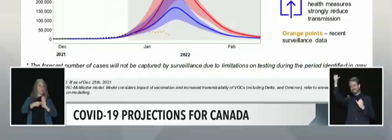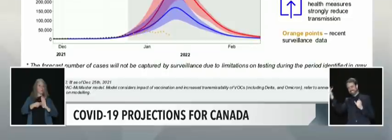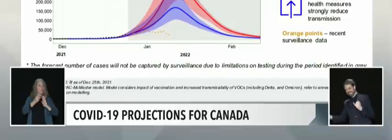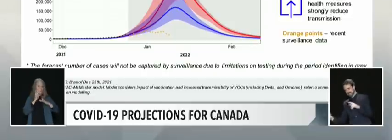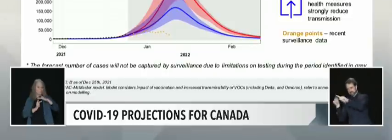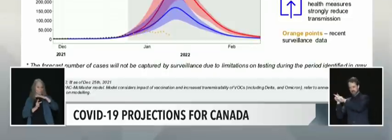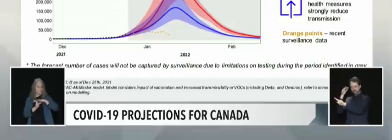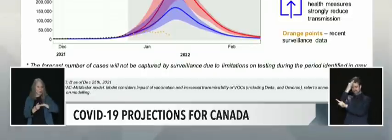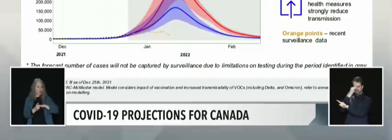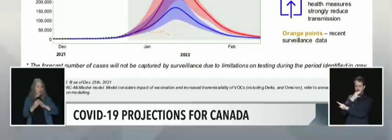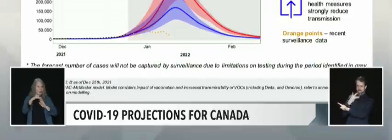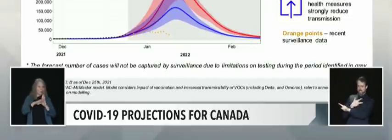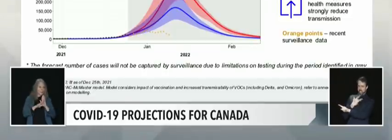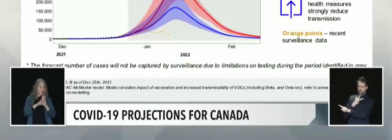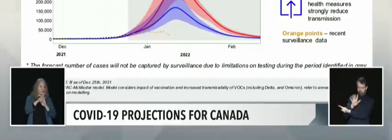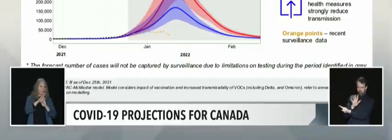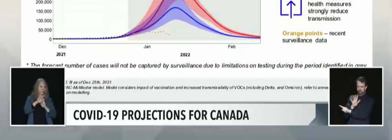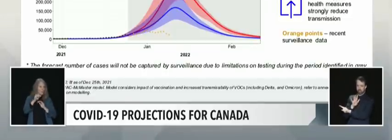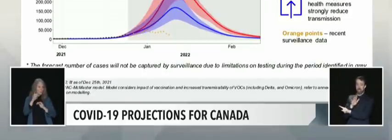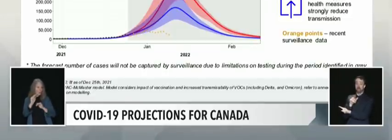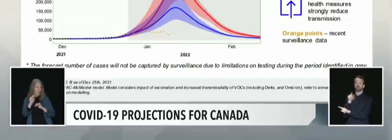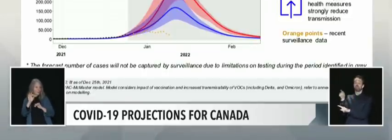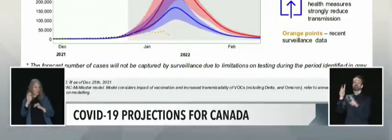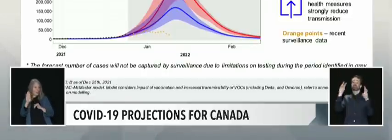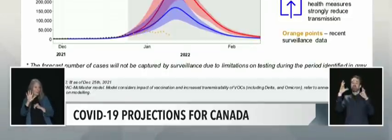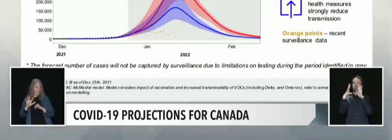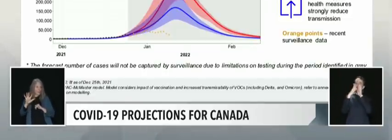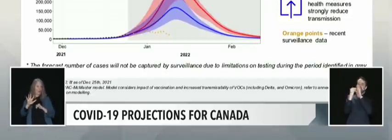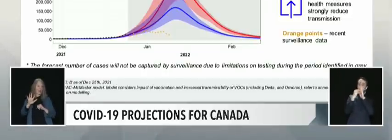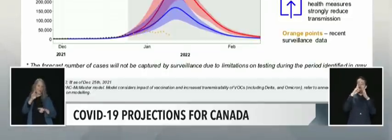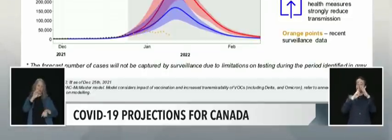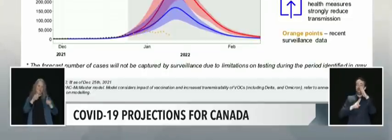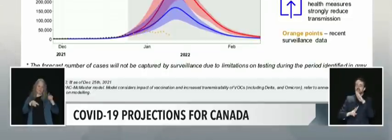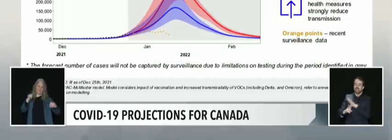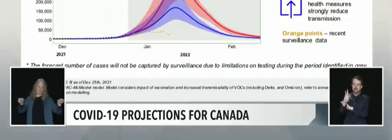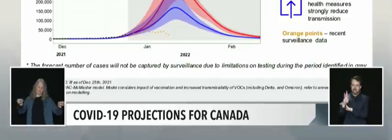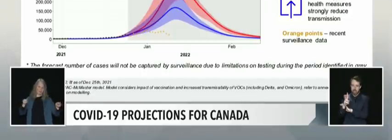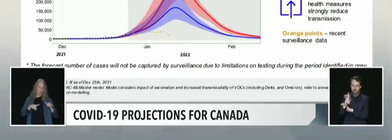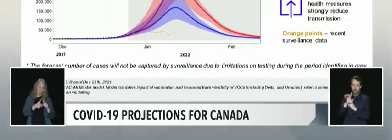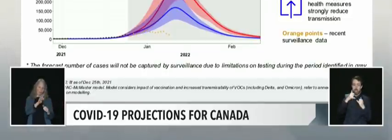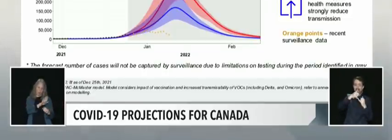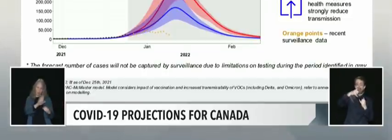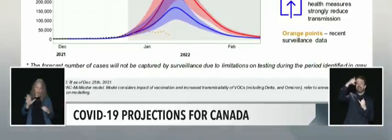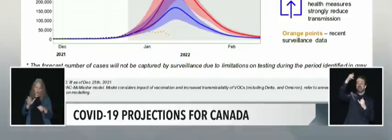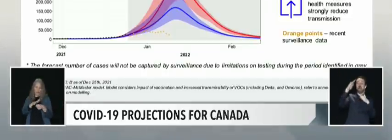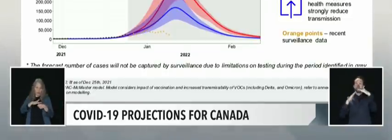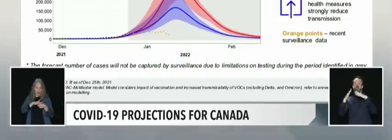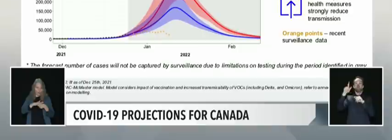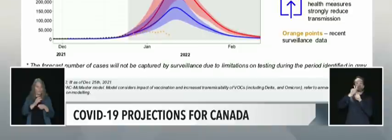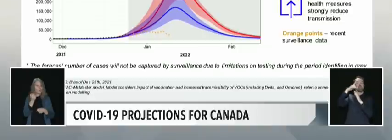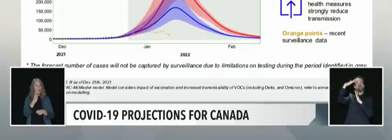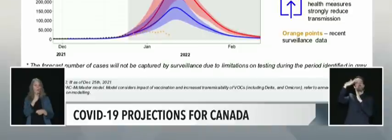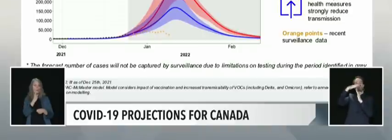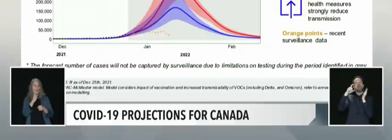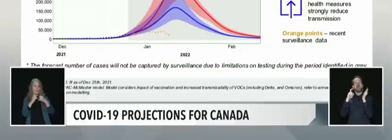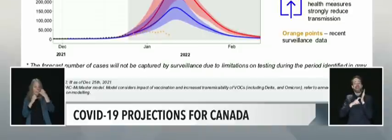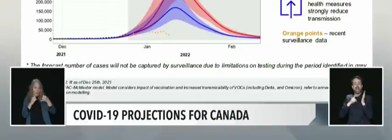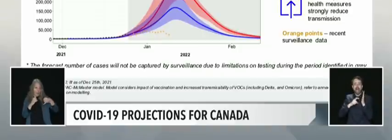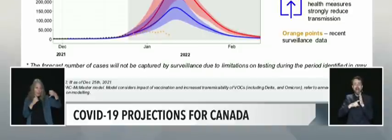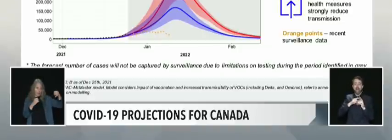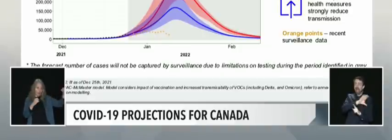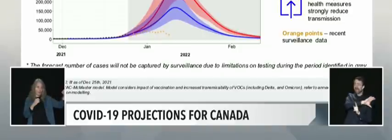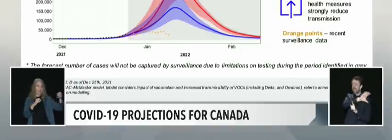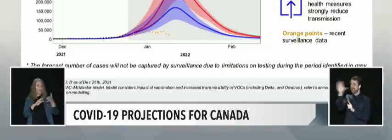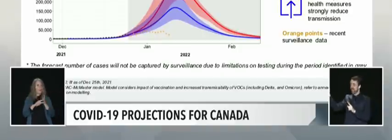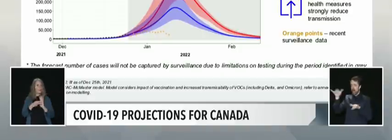timing of the peak is likely to vary across the country. The red line trajectory shows that without recent strengthening